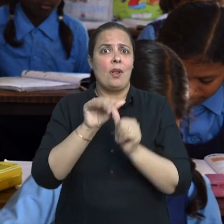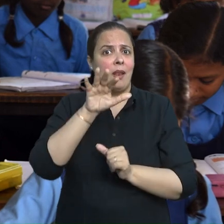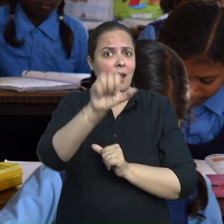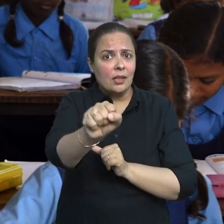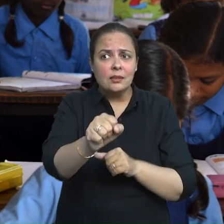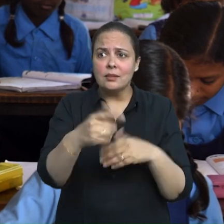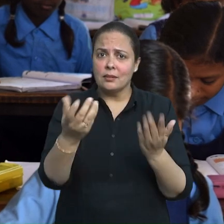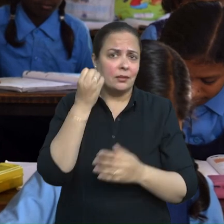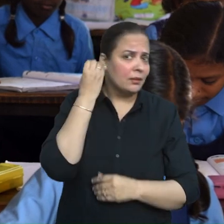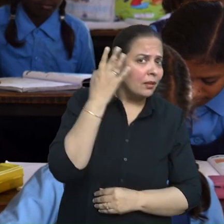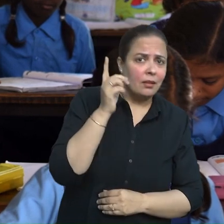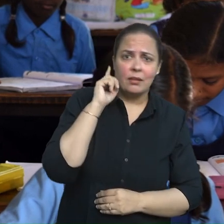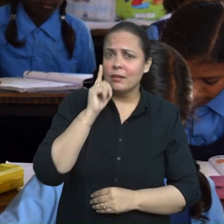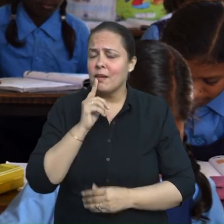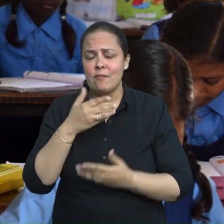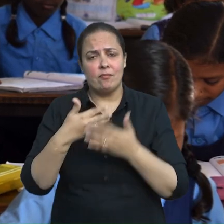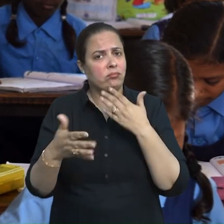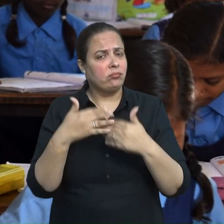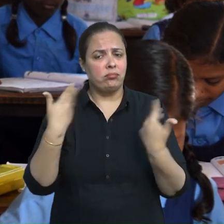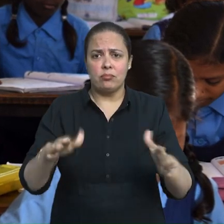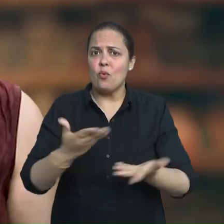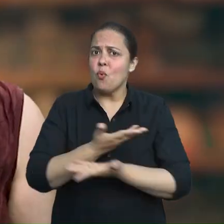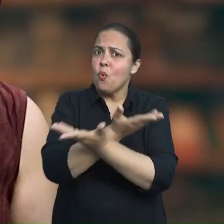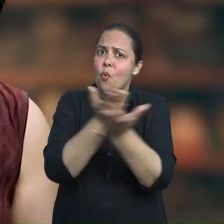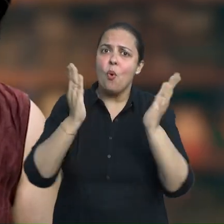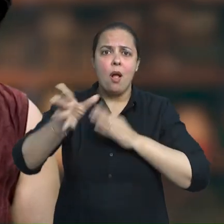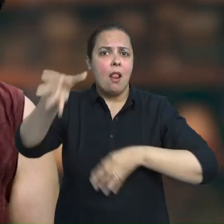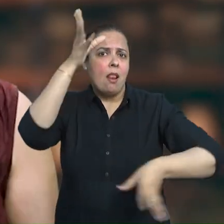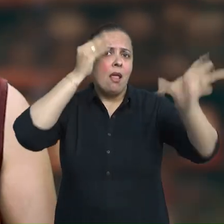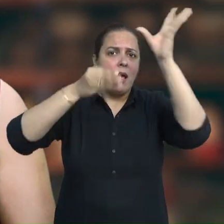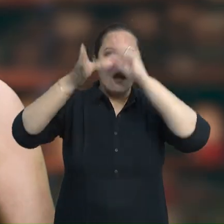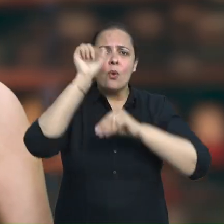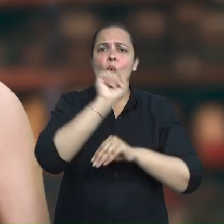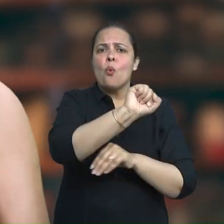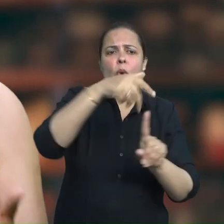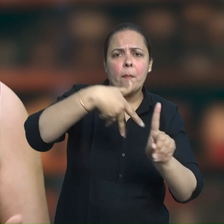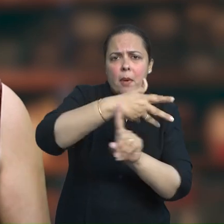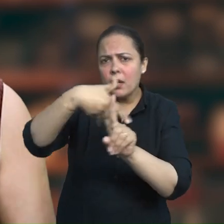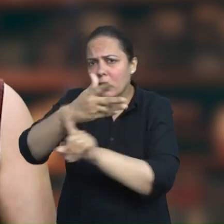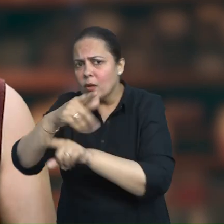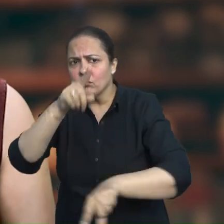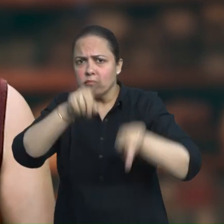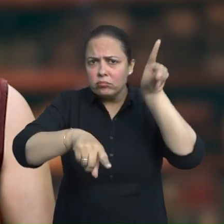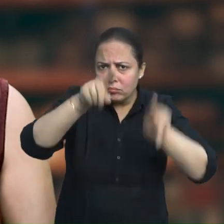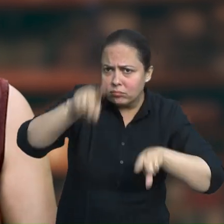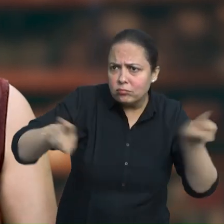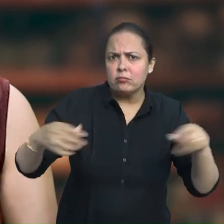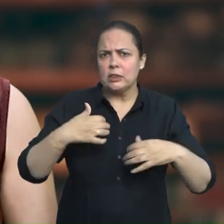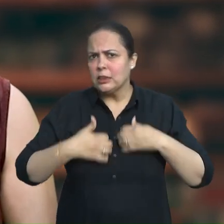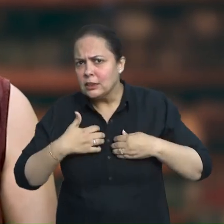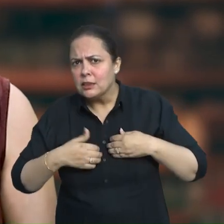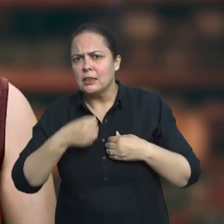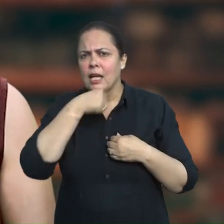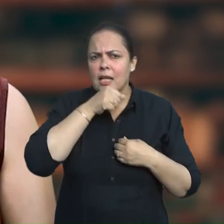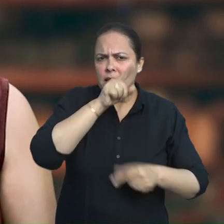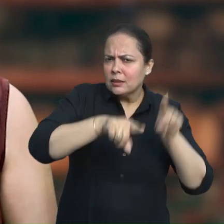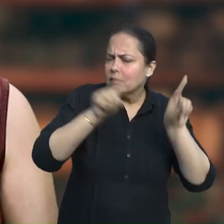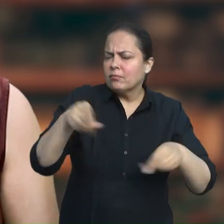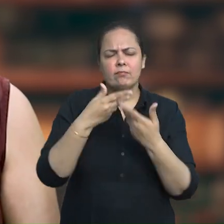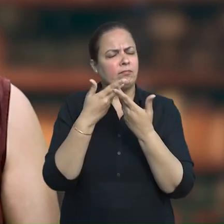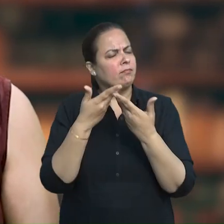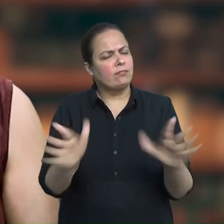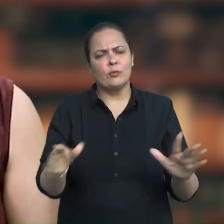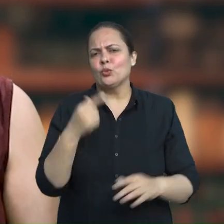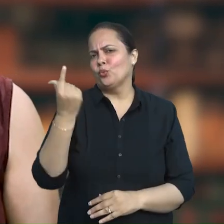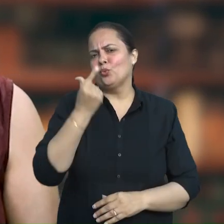all learners regardless of their context, background, abilities or interests. These can